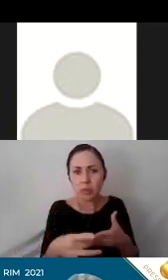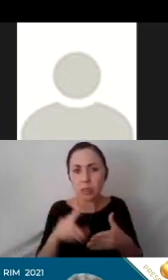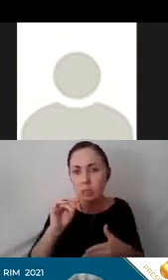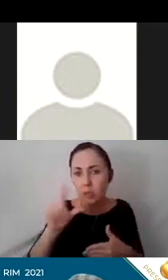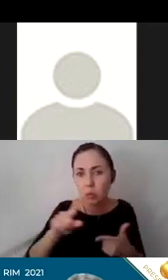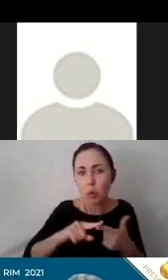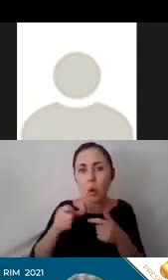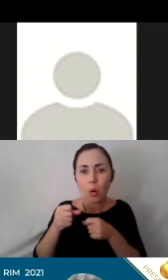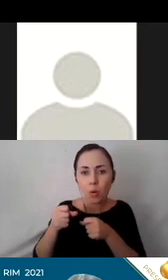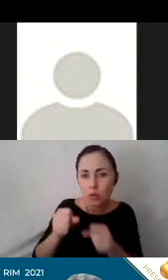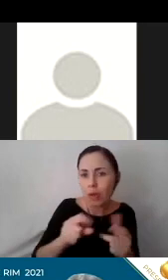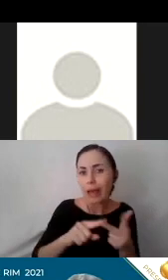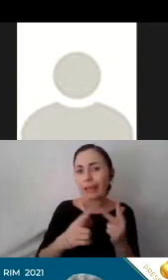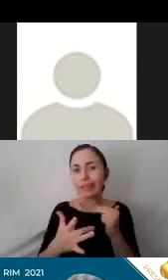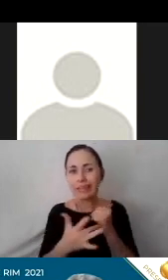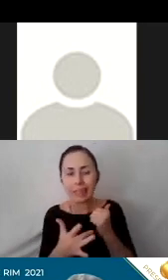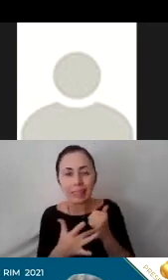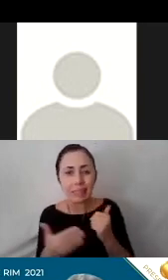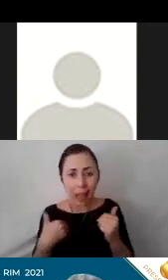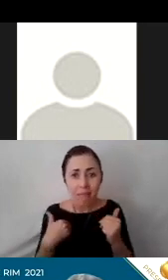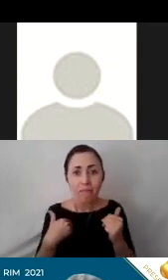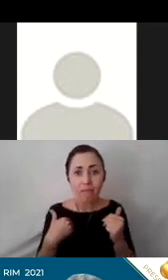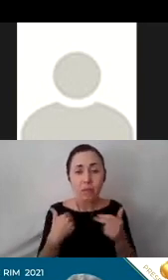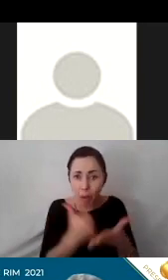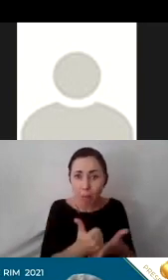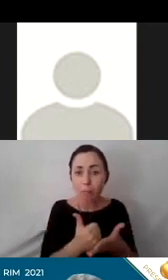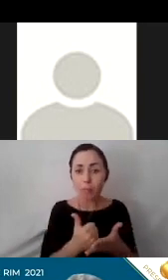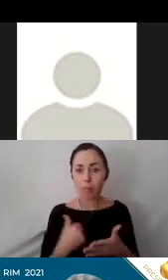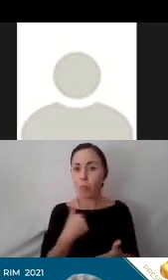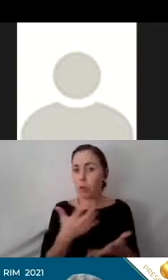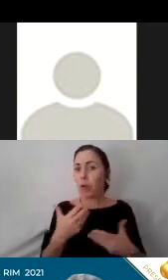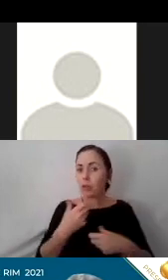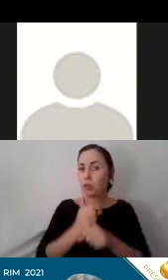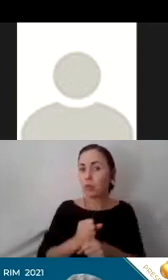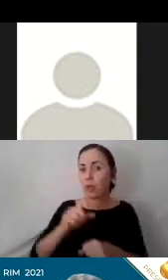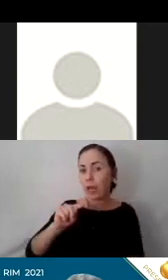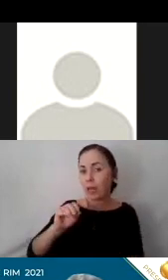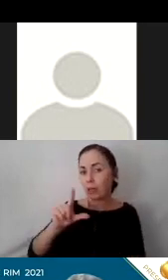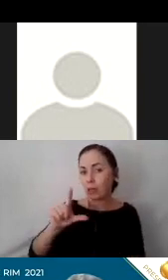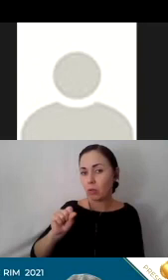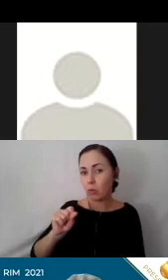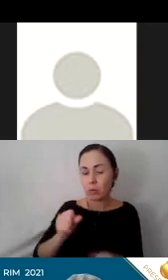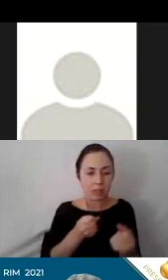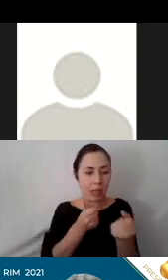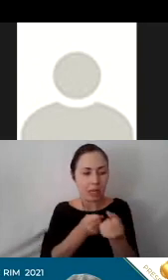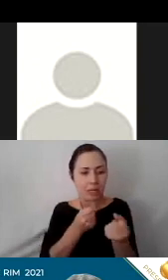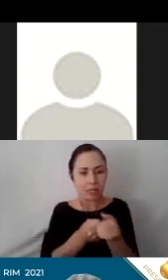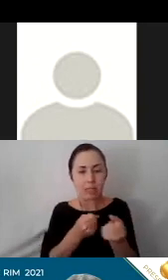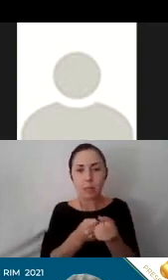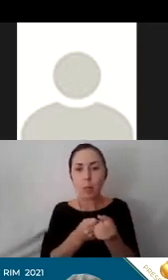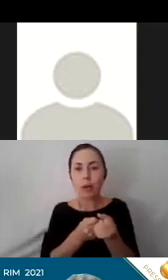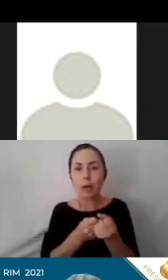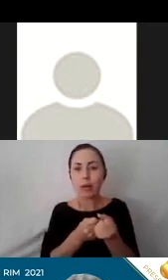techniques, what we wanted to do was be able to produce tools that supported some level of continuity